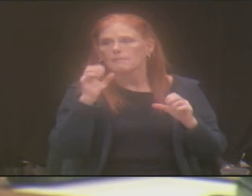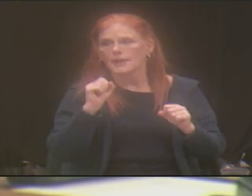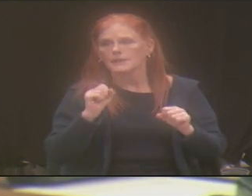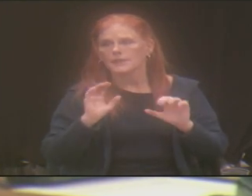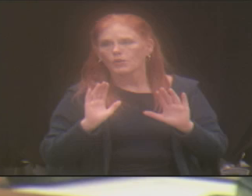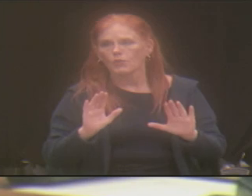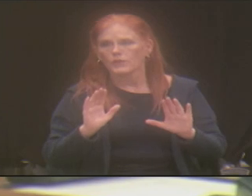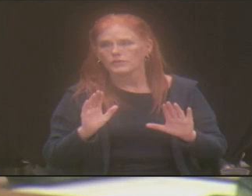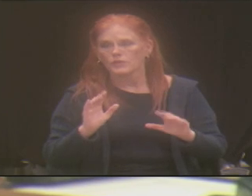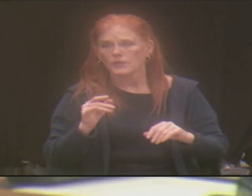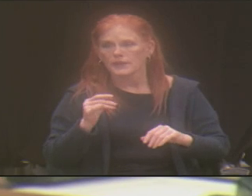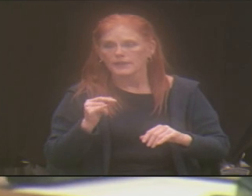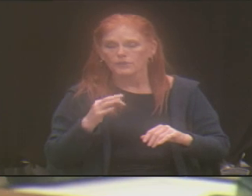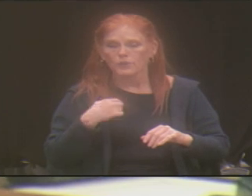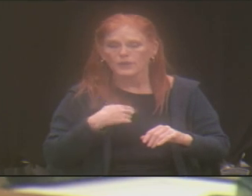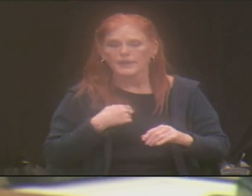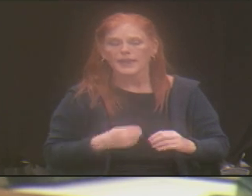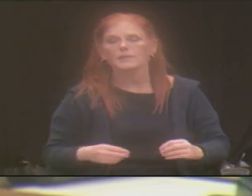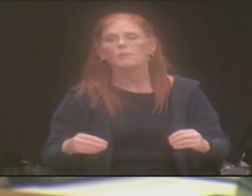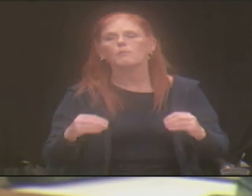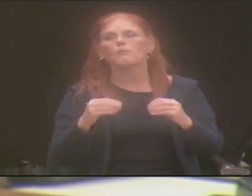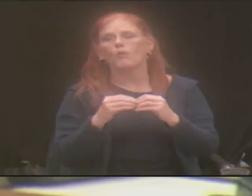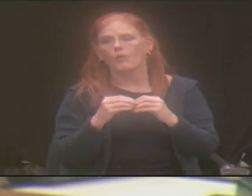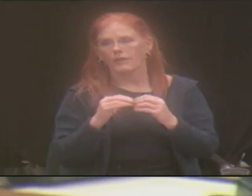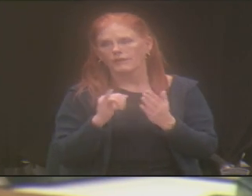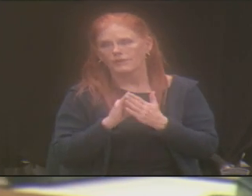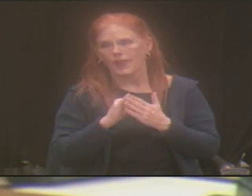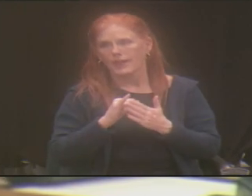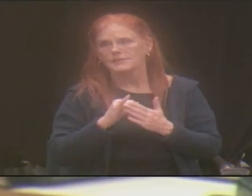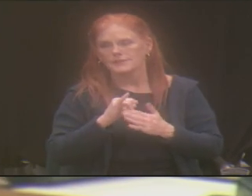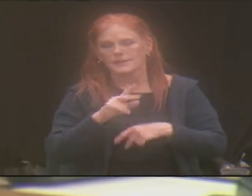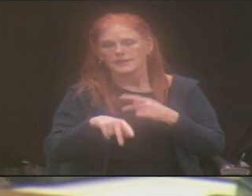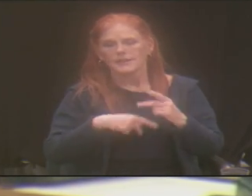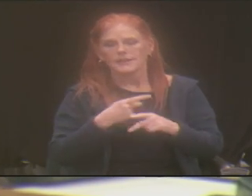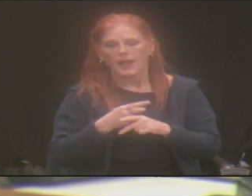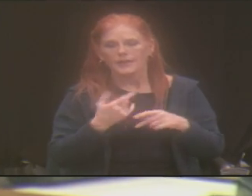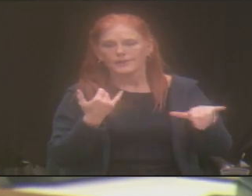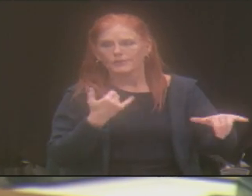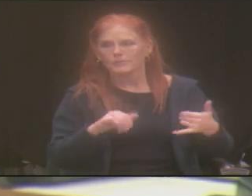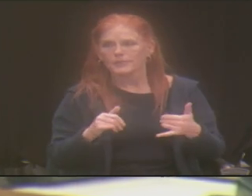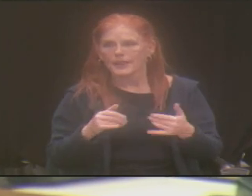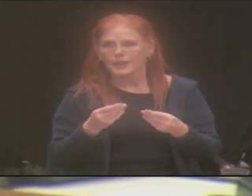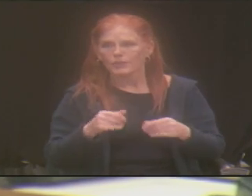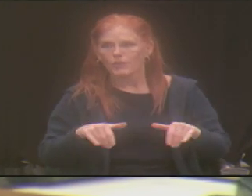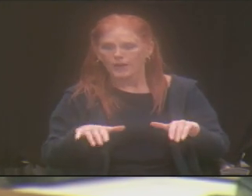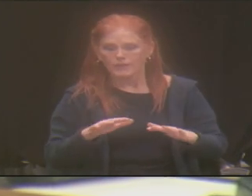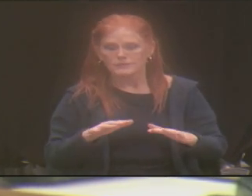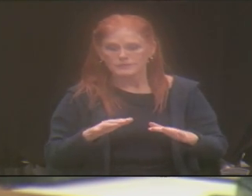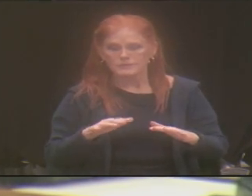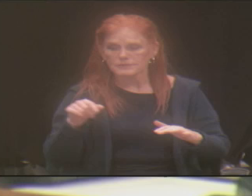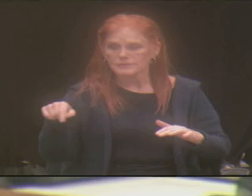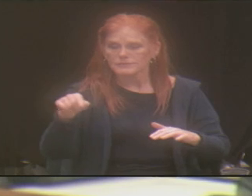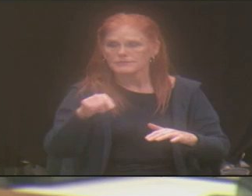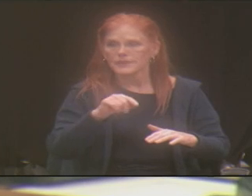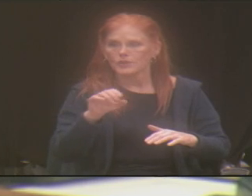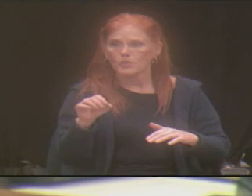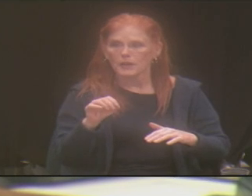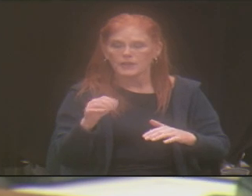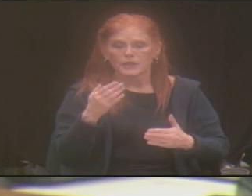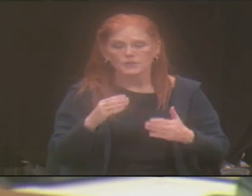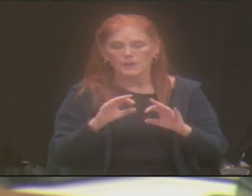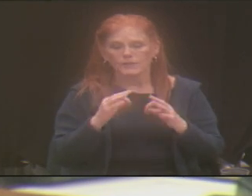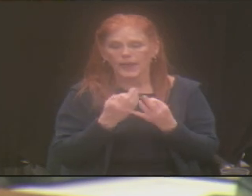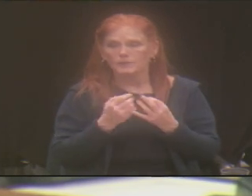have so many more of them within our communities to where families only had to go within a five